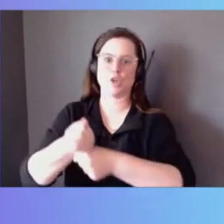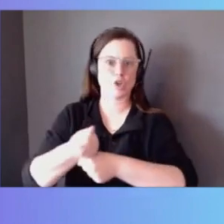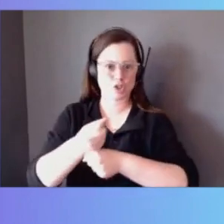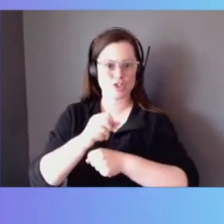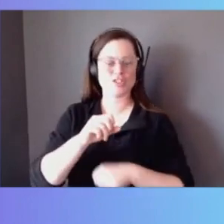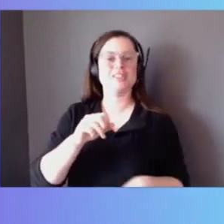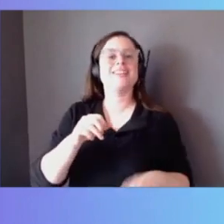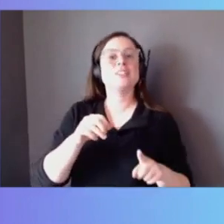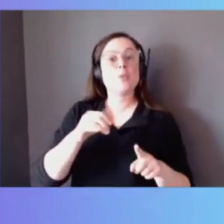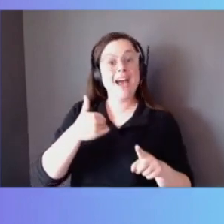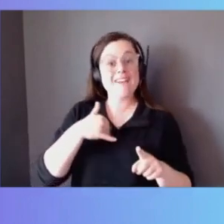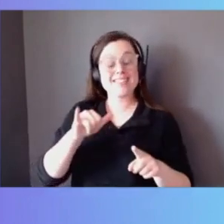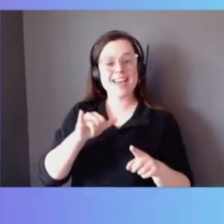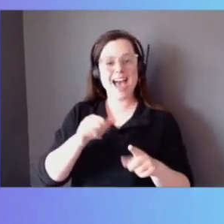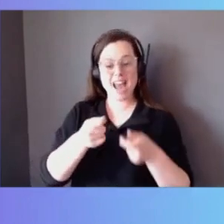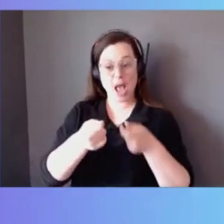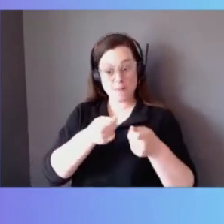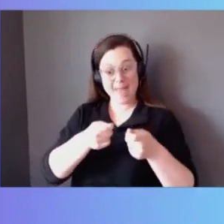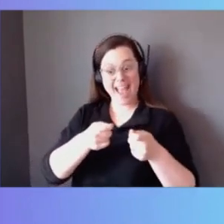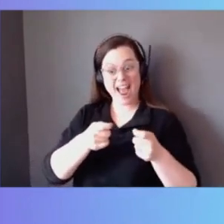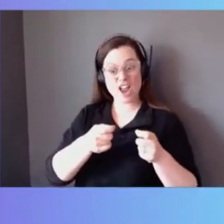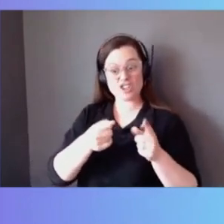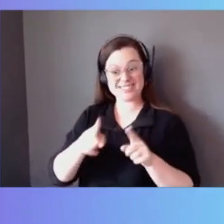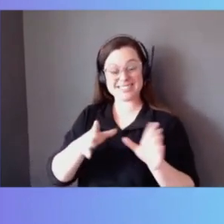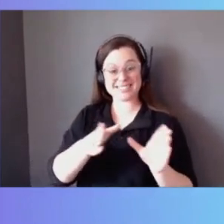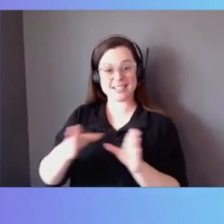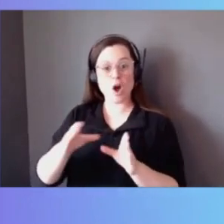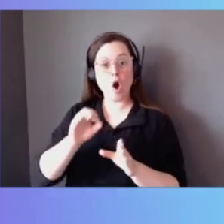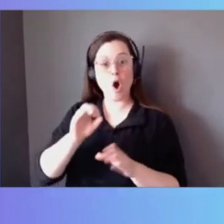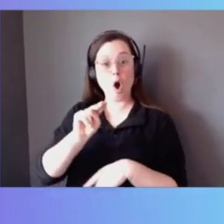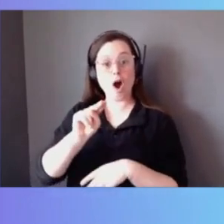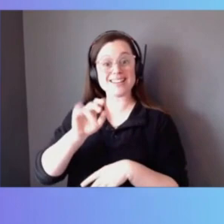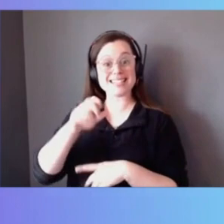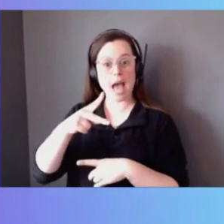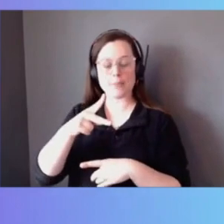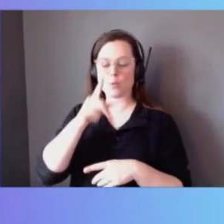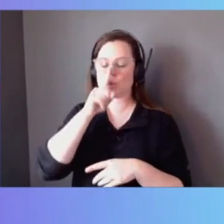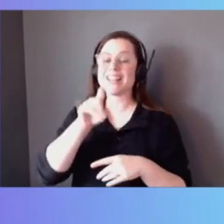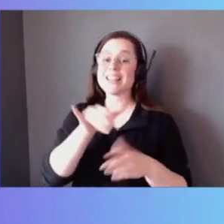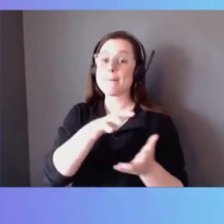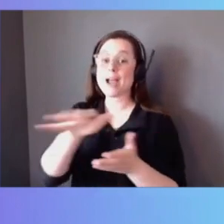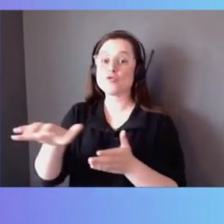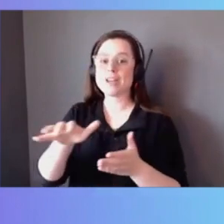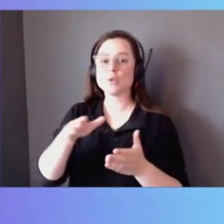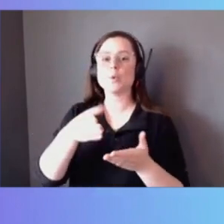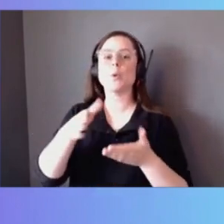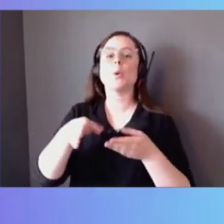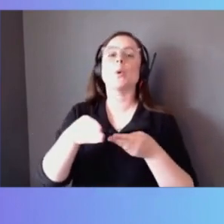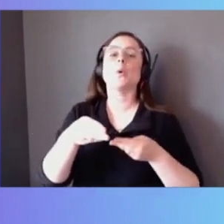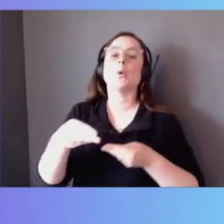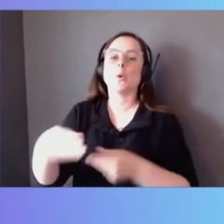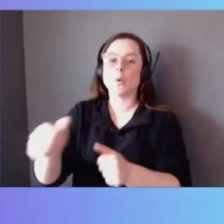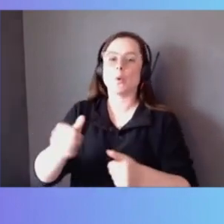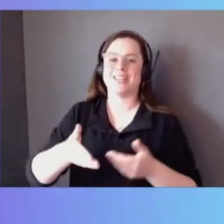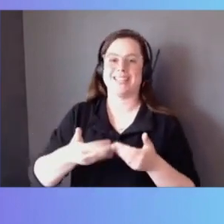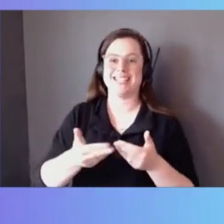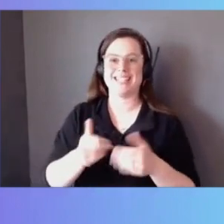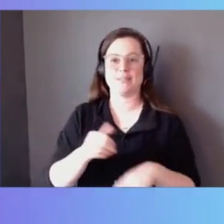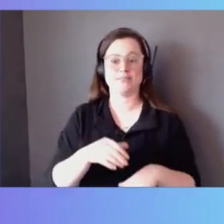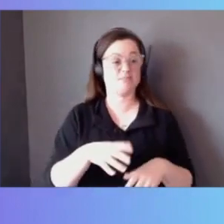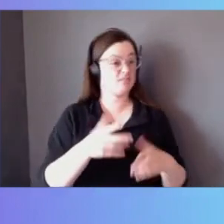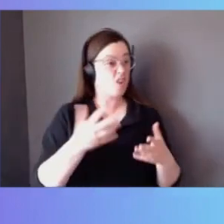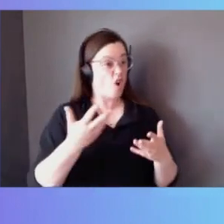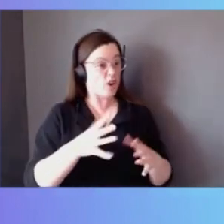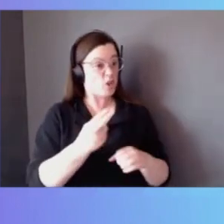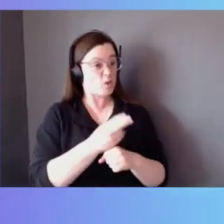managed instance of ONTAP in the cloud, really eases that migration path. All they have to really do is, I mean, they're using their existing tooling almost.